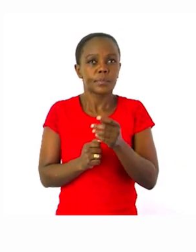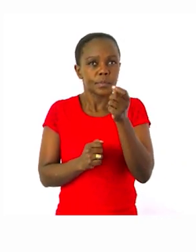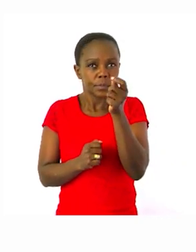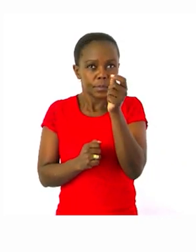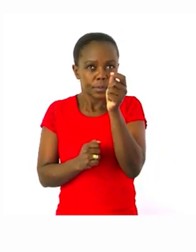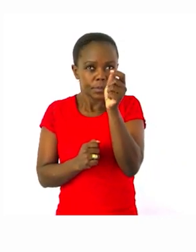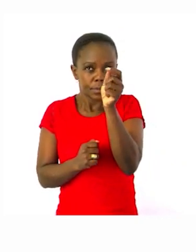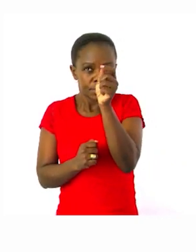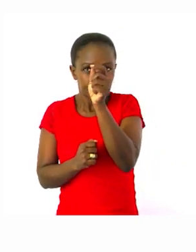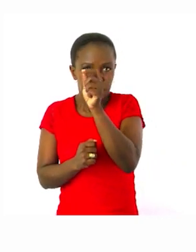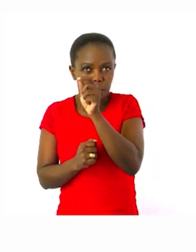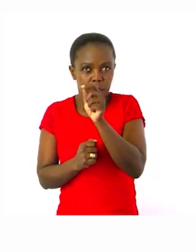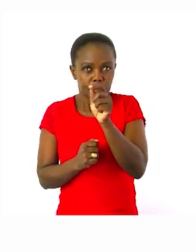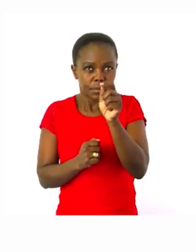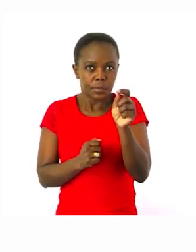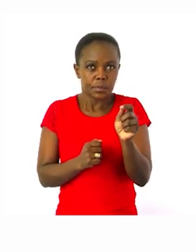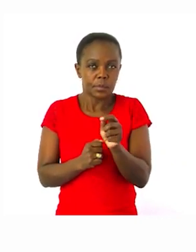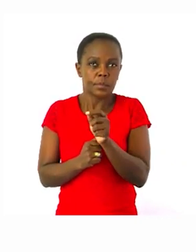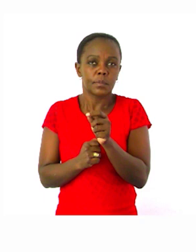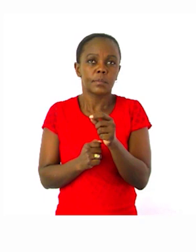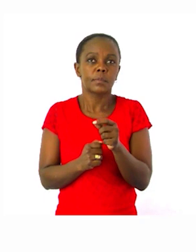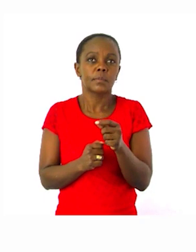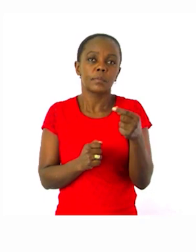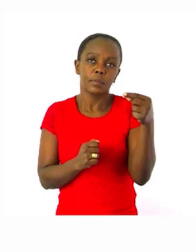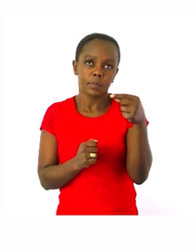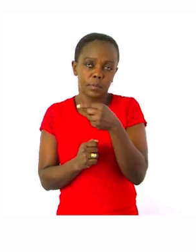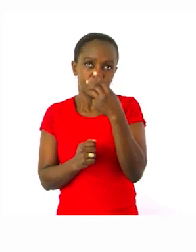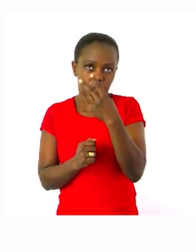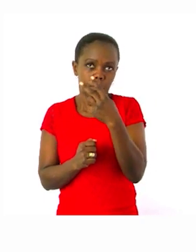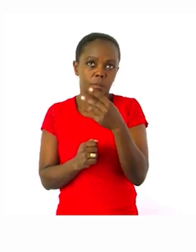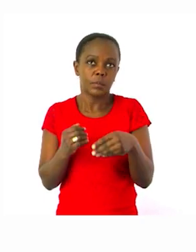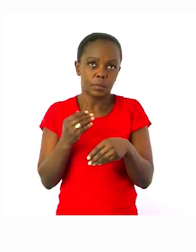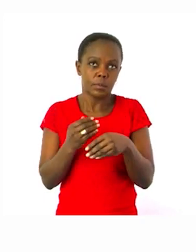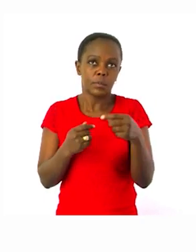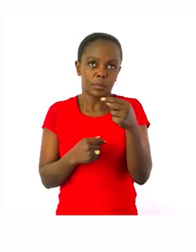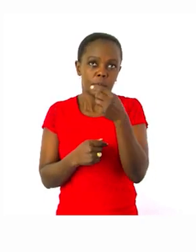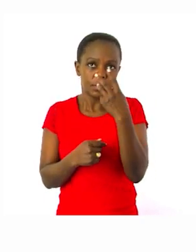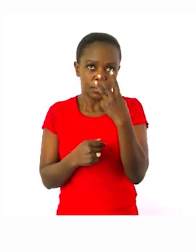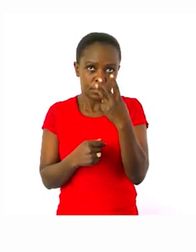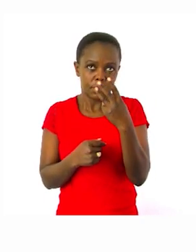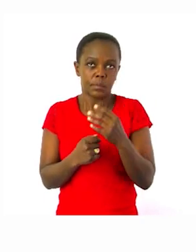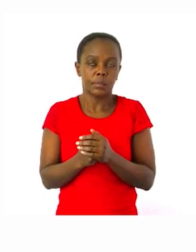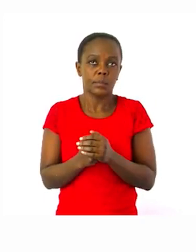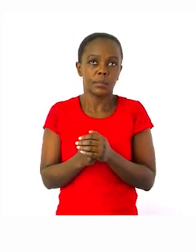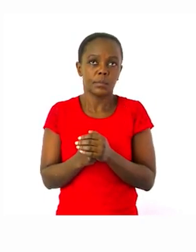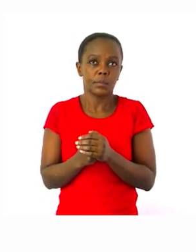first activity. This is for both grade two and grade three. We're going to trace out those